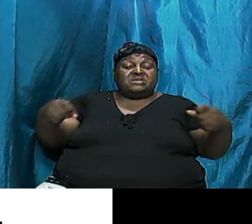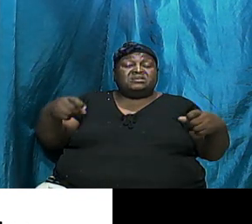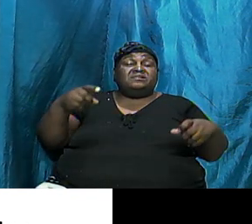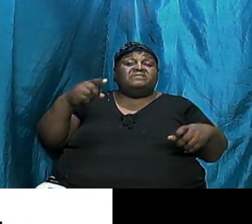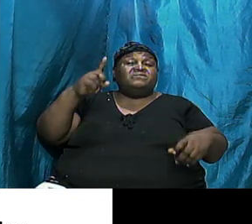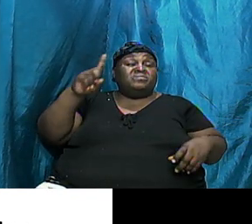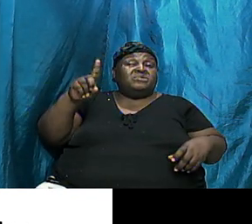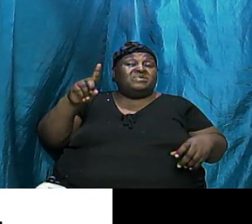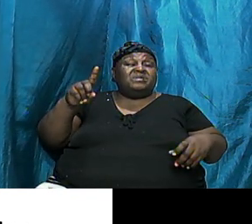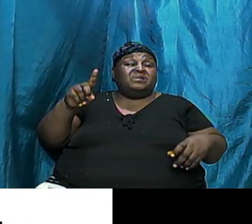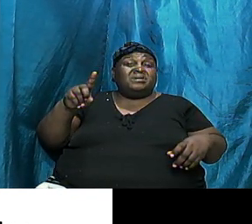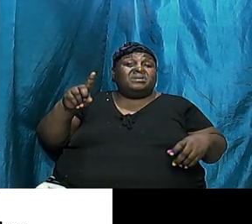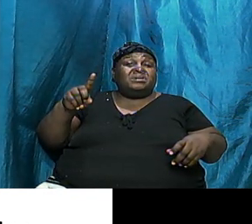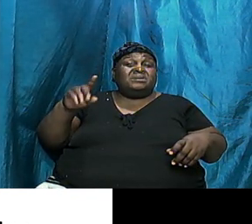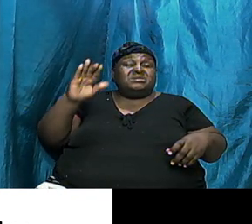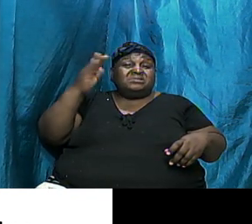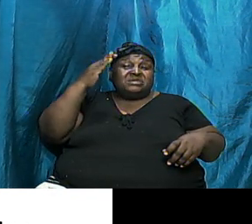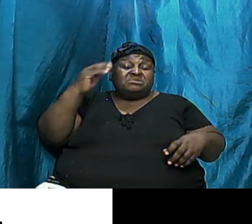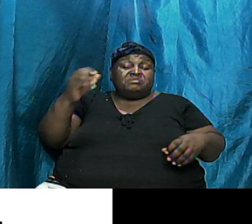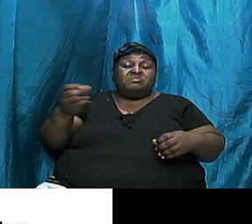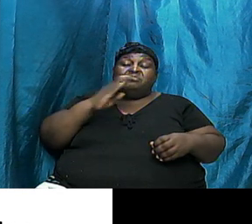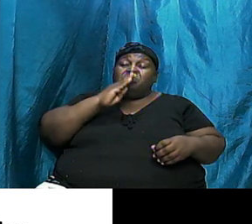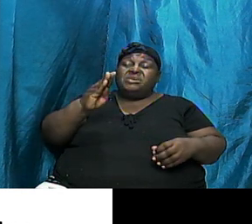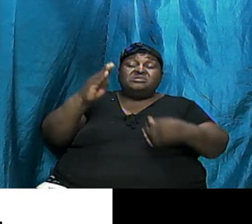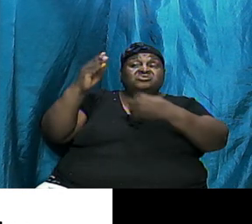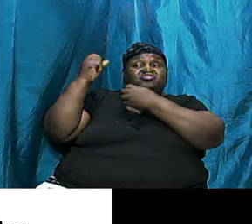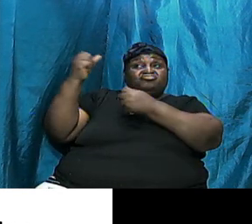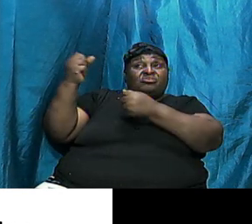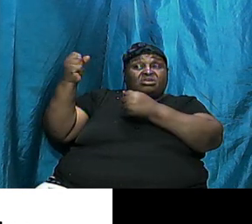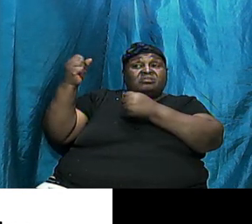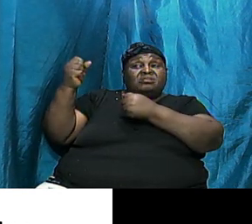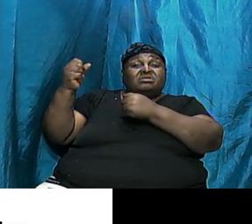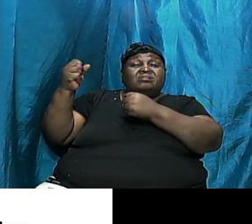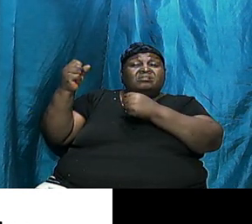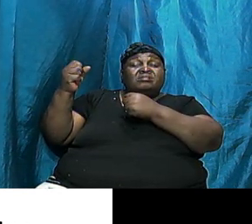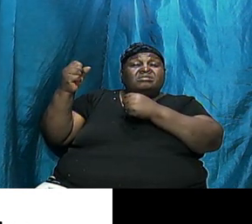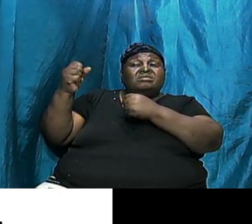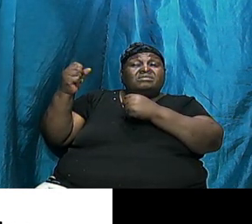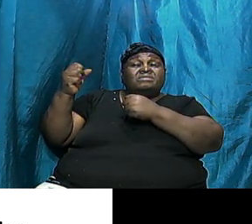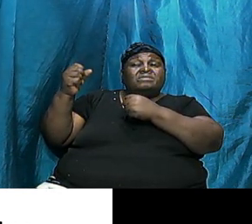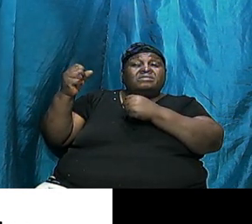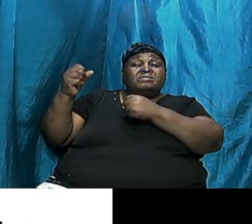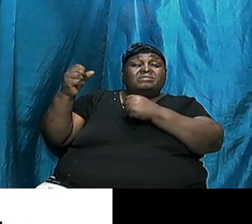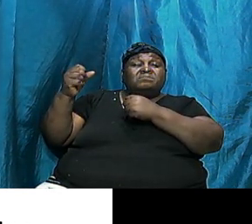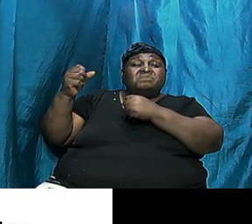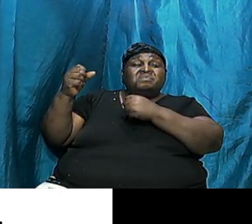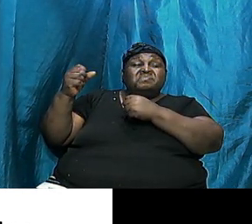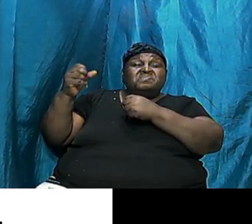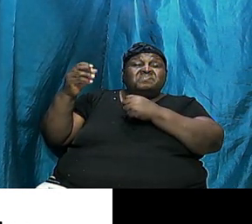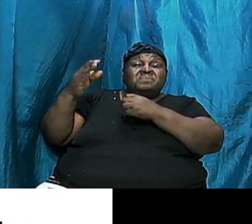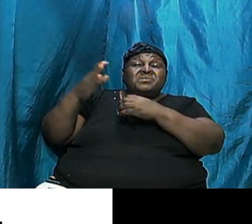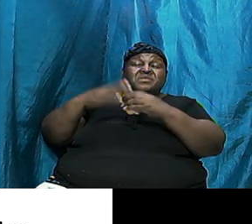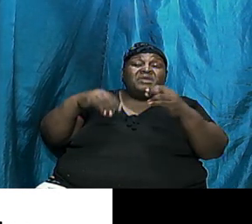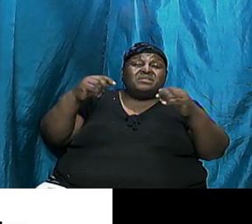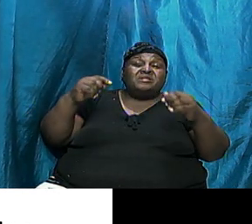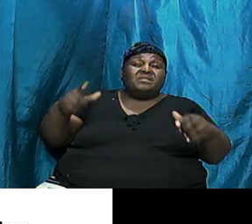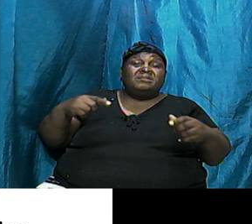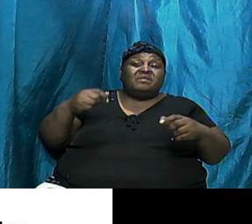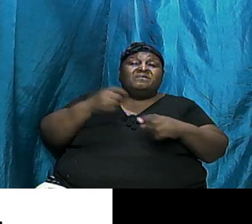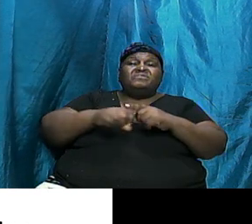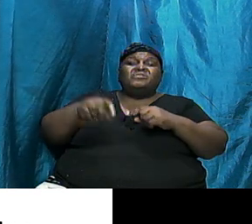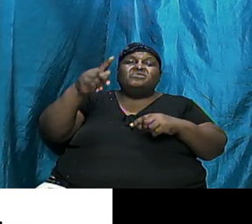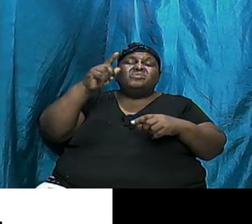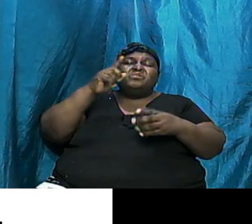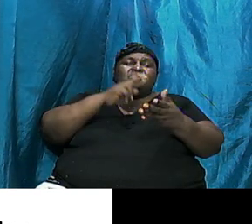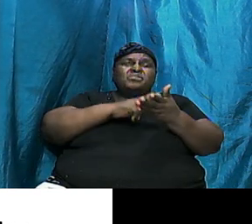to have been stronger than the influence that was exerted by the righteous ones over to